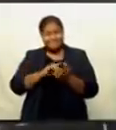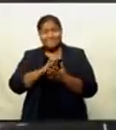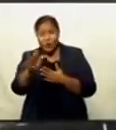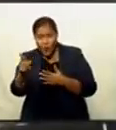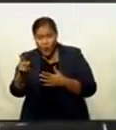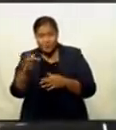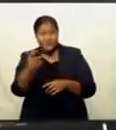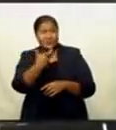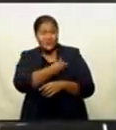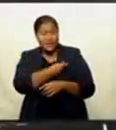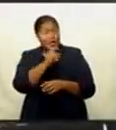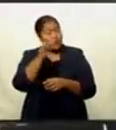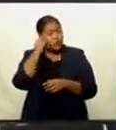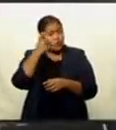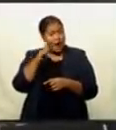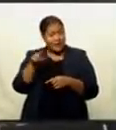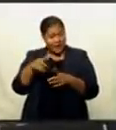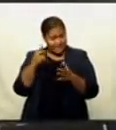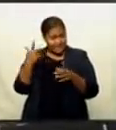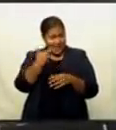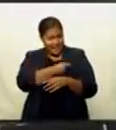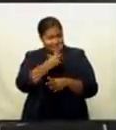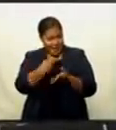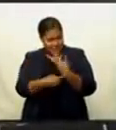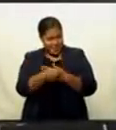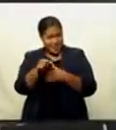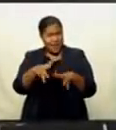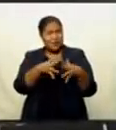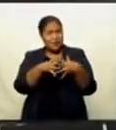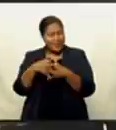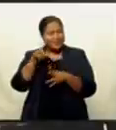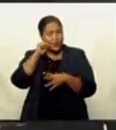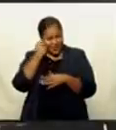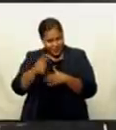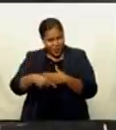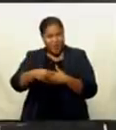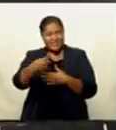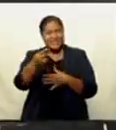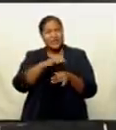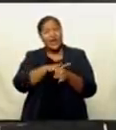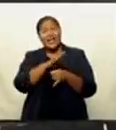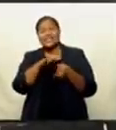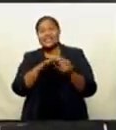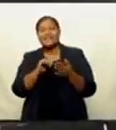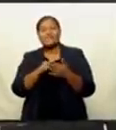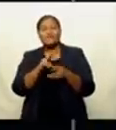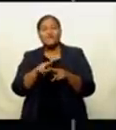don't worry, the vaccination drive here in the Western Division will continue until Friday.